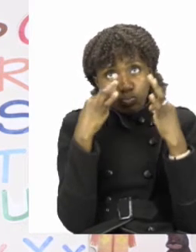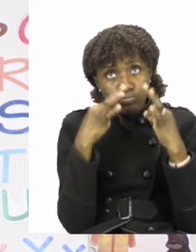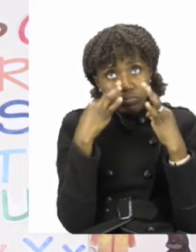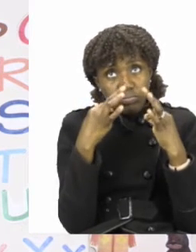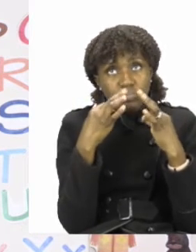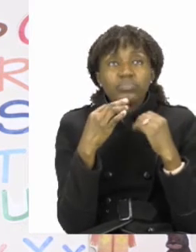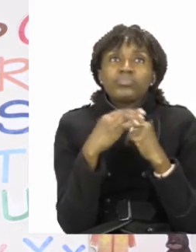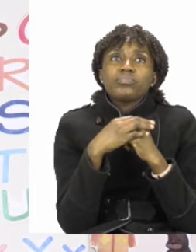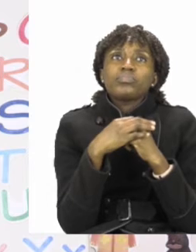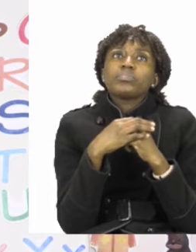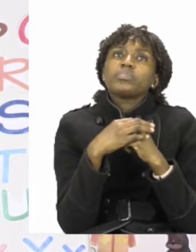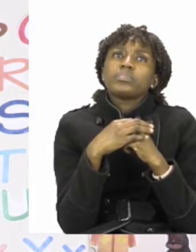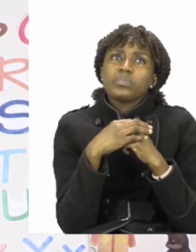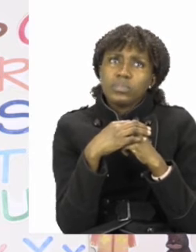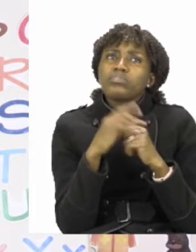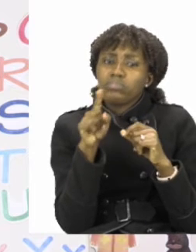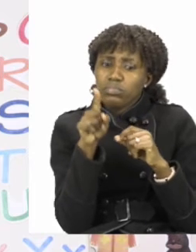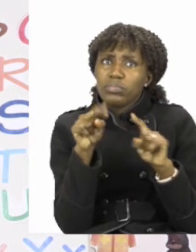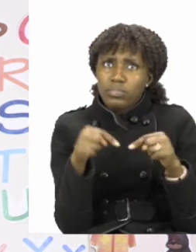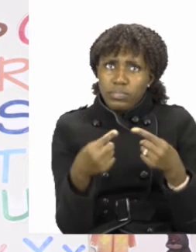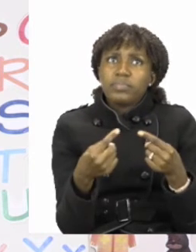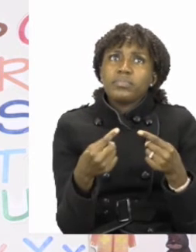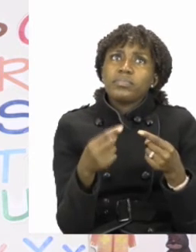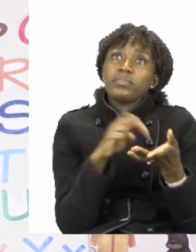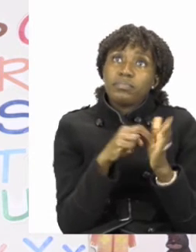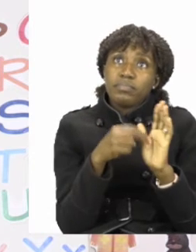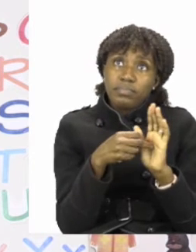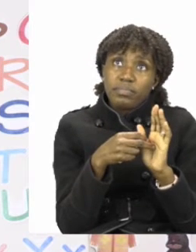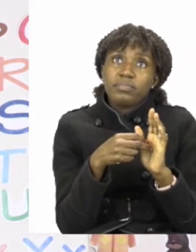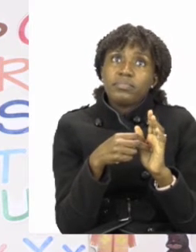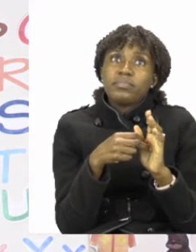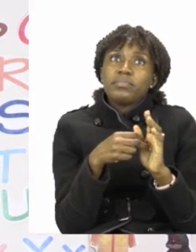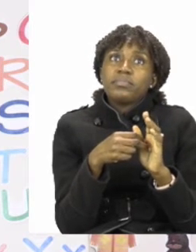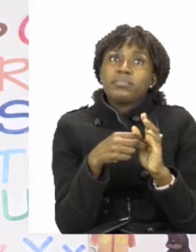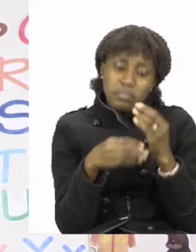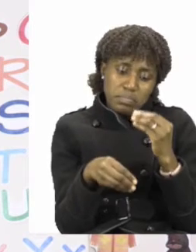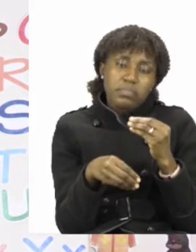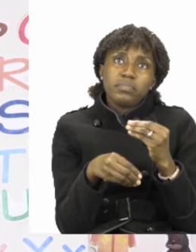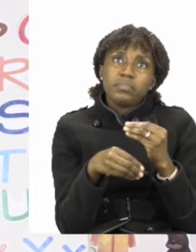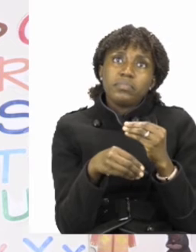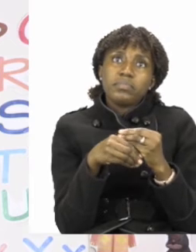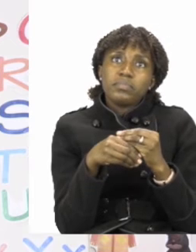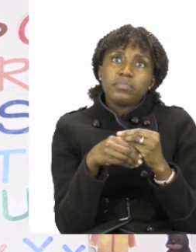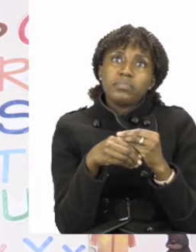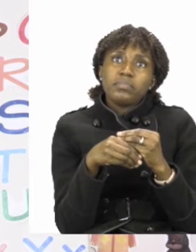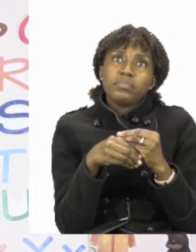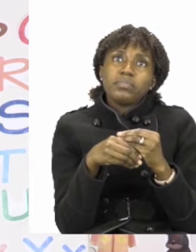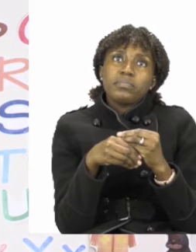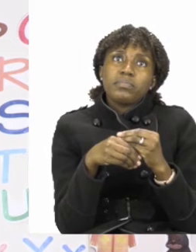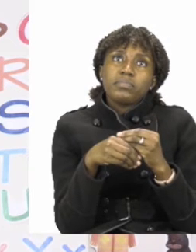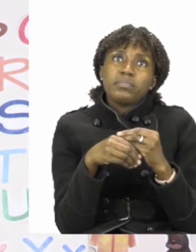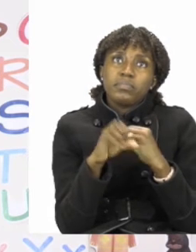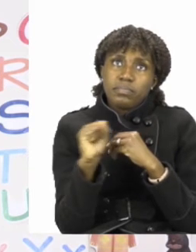So that falls under things, which means that the word play changes to